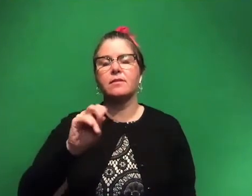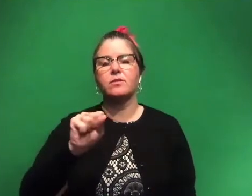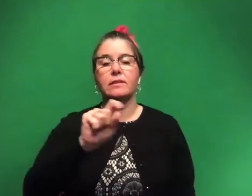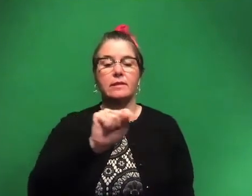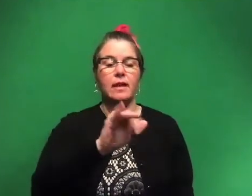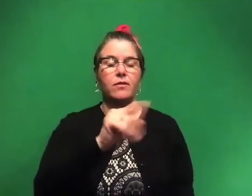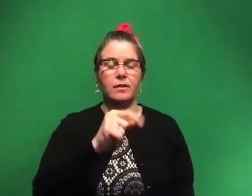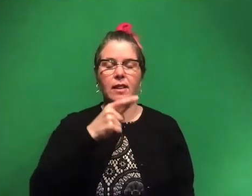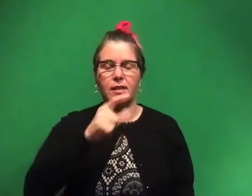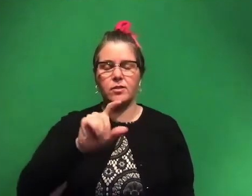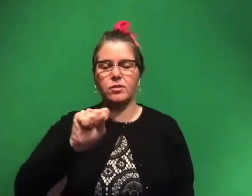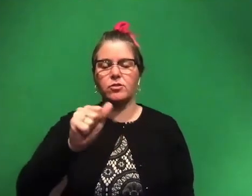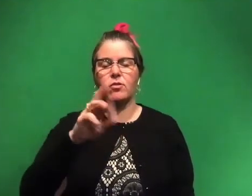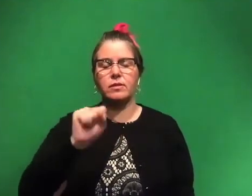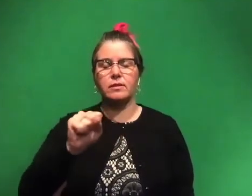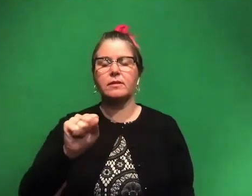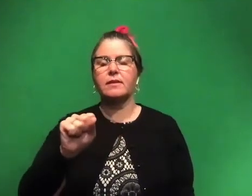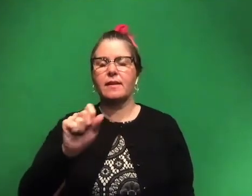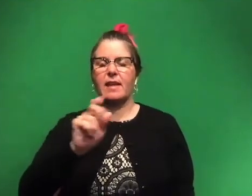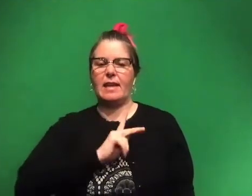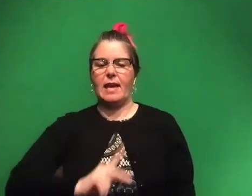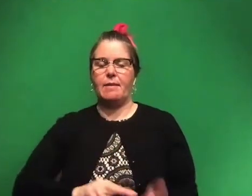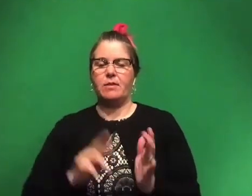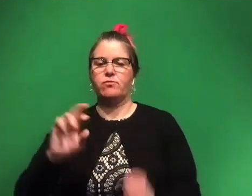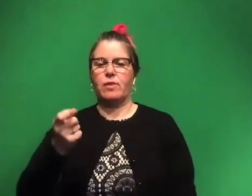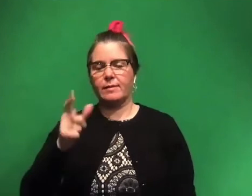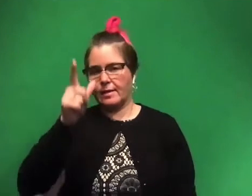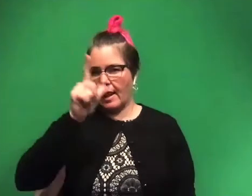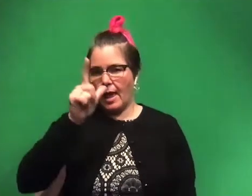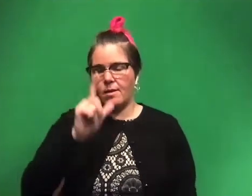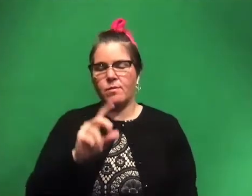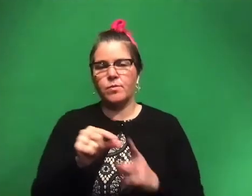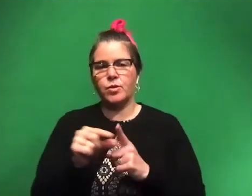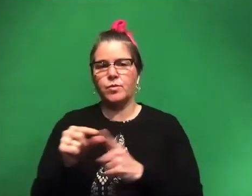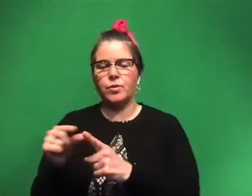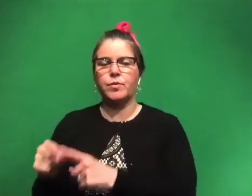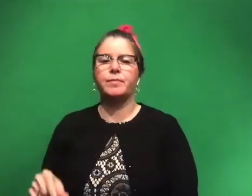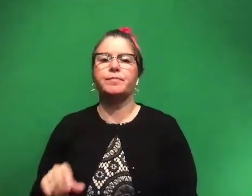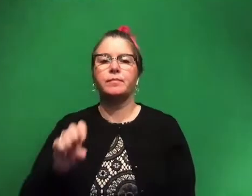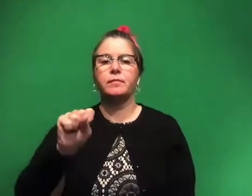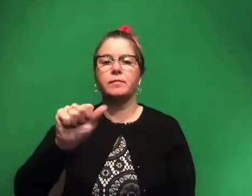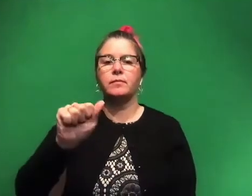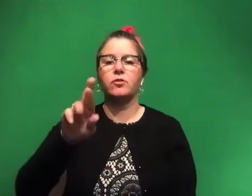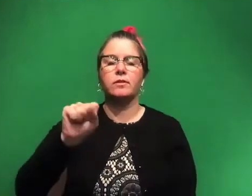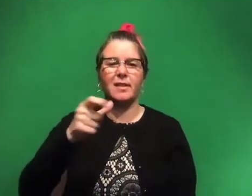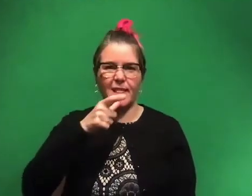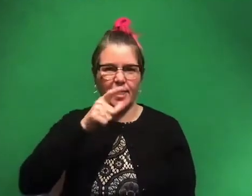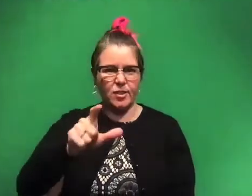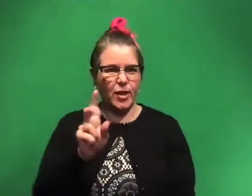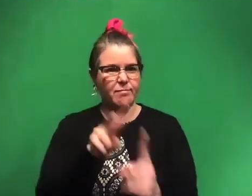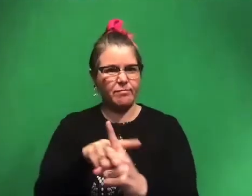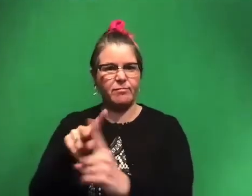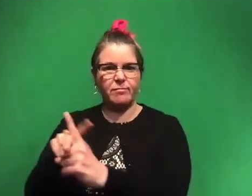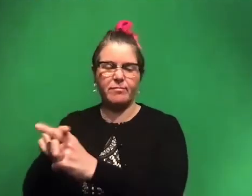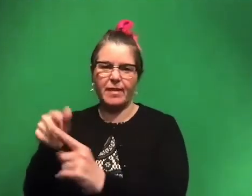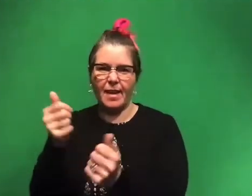lizard is Saurus, and then King rex, that's Latin. And, um, Saurus, like that's lizard. You can apply that to everything.